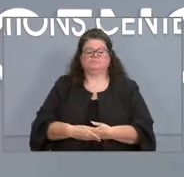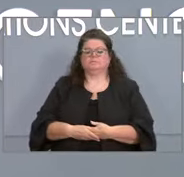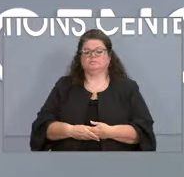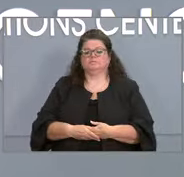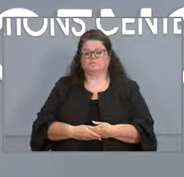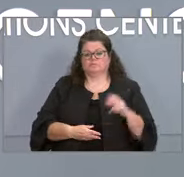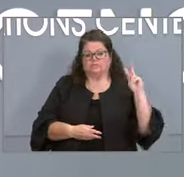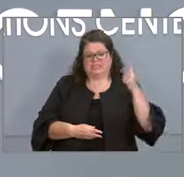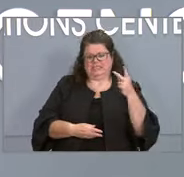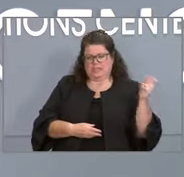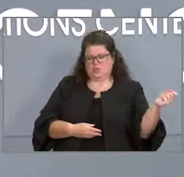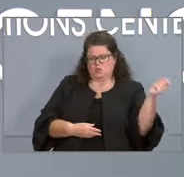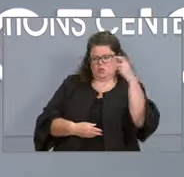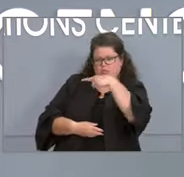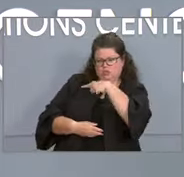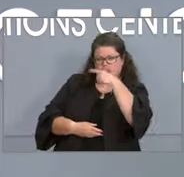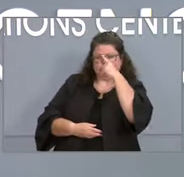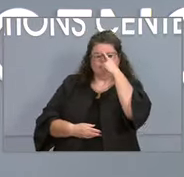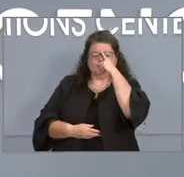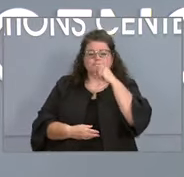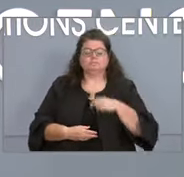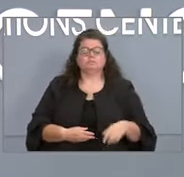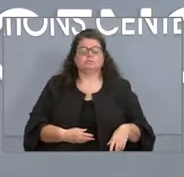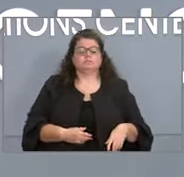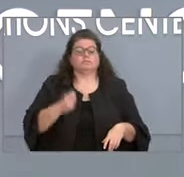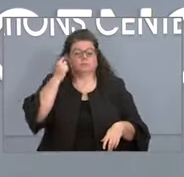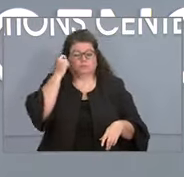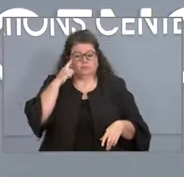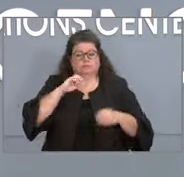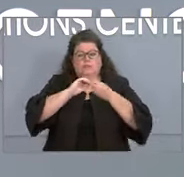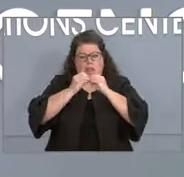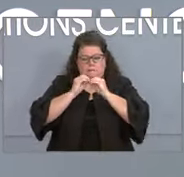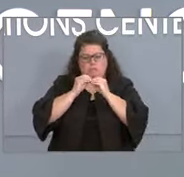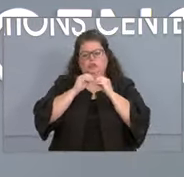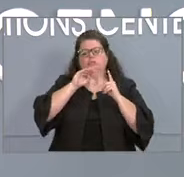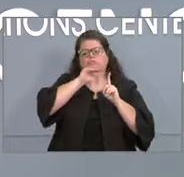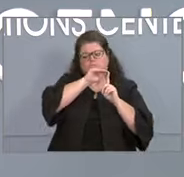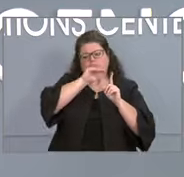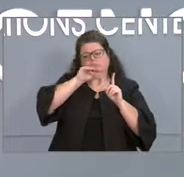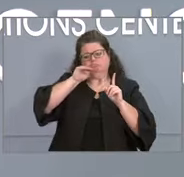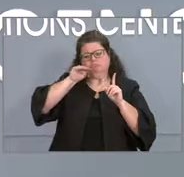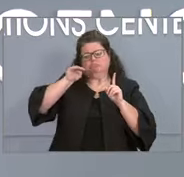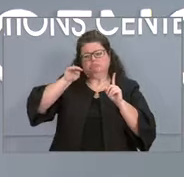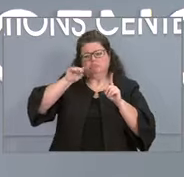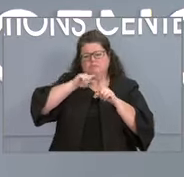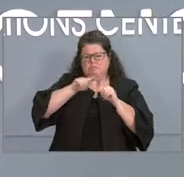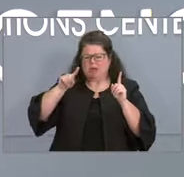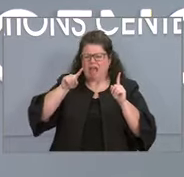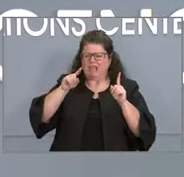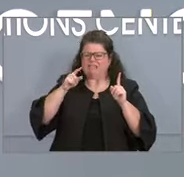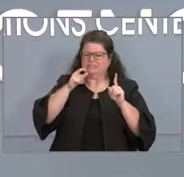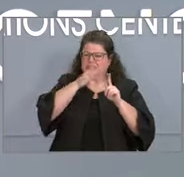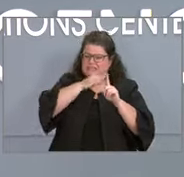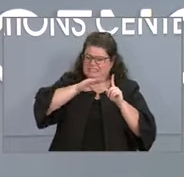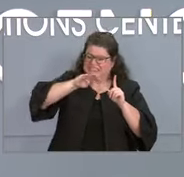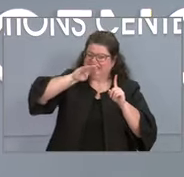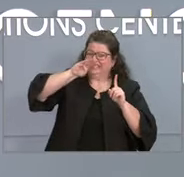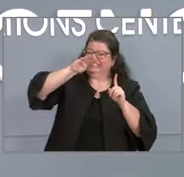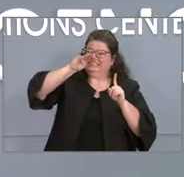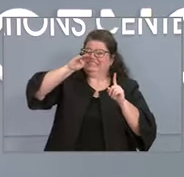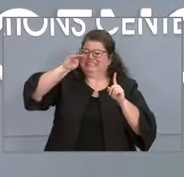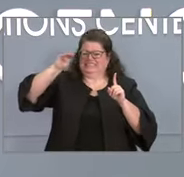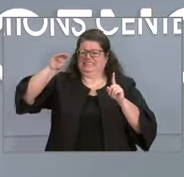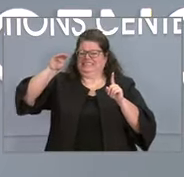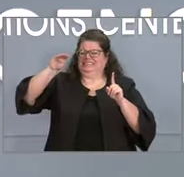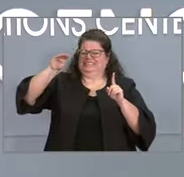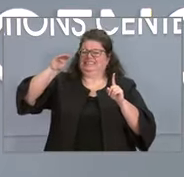And this follows on the presentation about the metrics. Yes, they're leveling. Is there still a concern, though, about the numbers surging? Or what is the metrics leveling